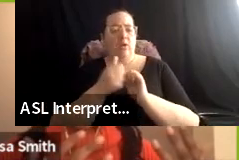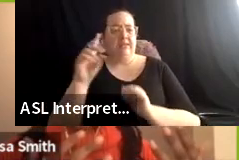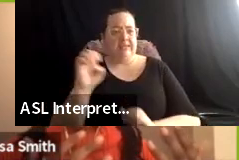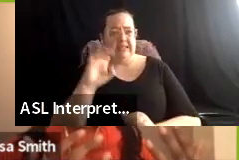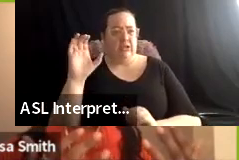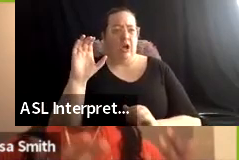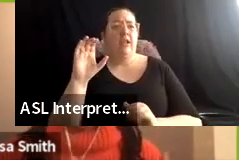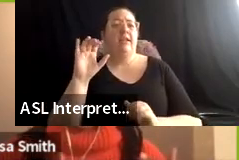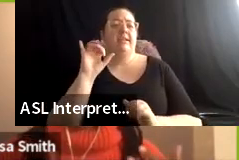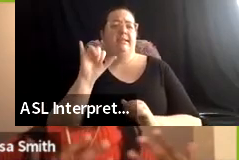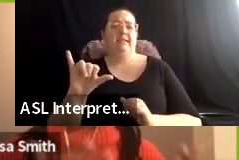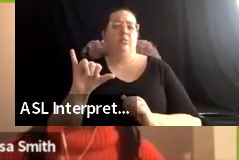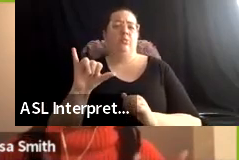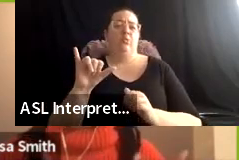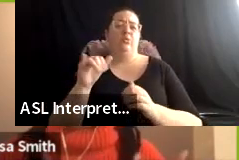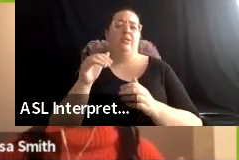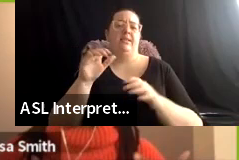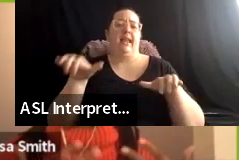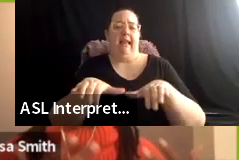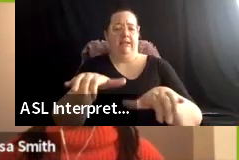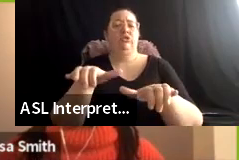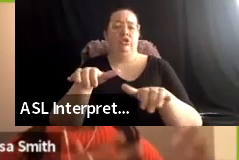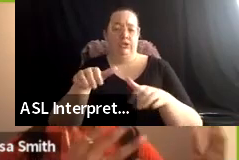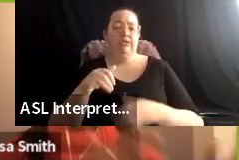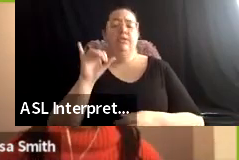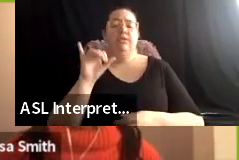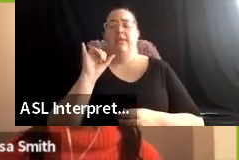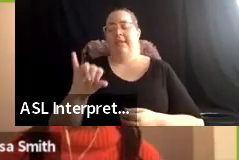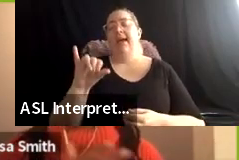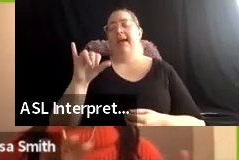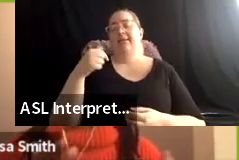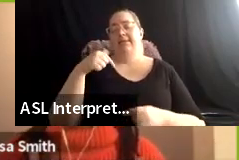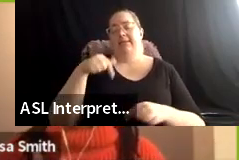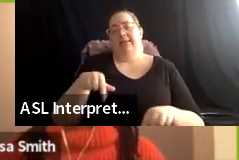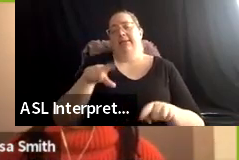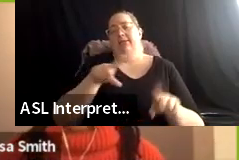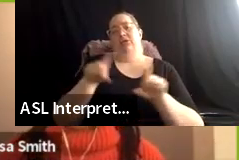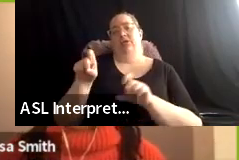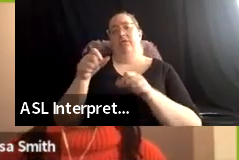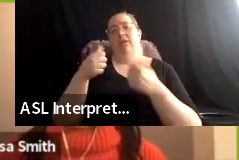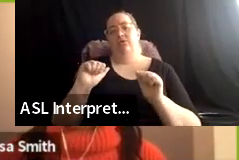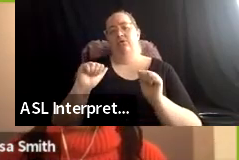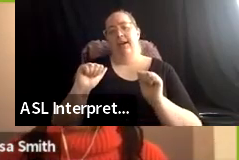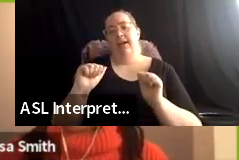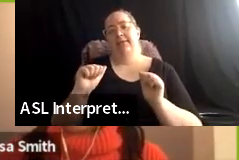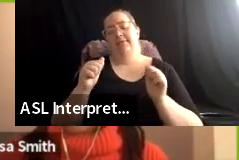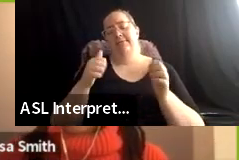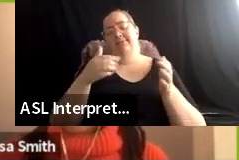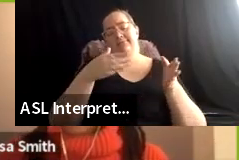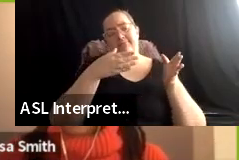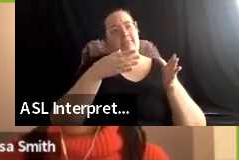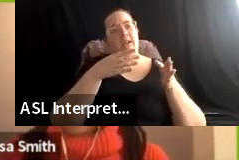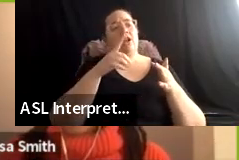that's what this survey is trying to point to is, is moving from rhetoric, um, to action.